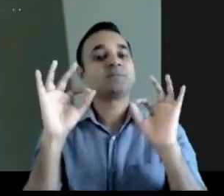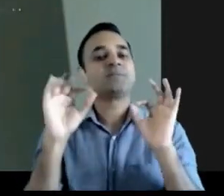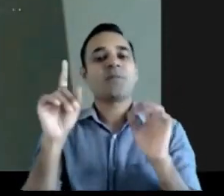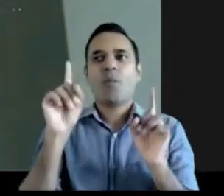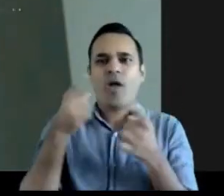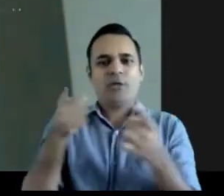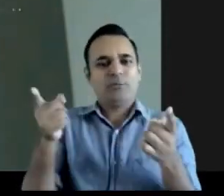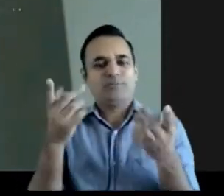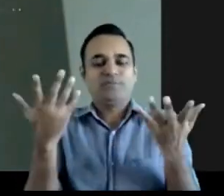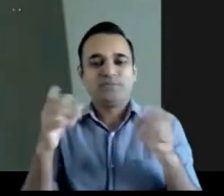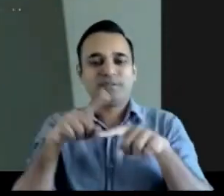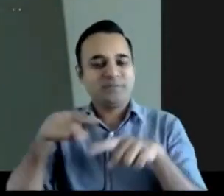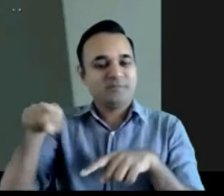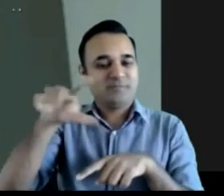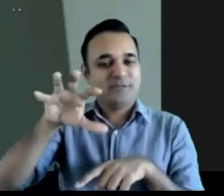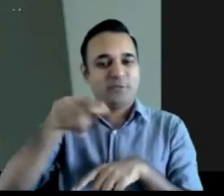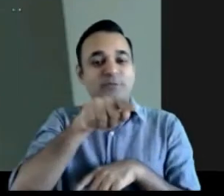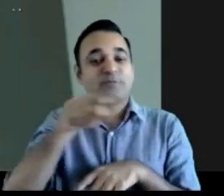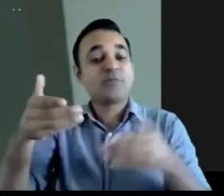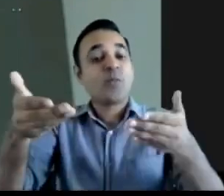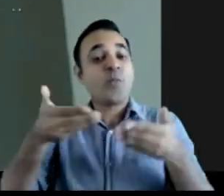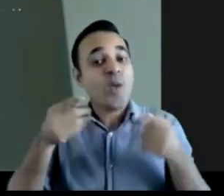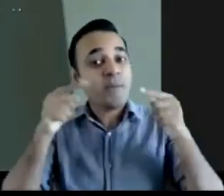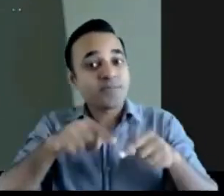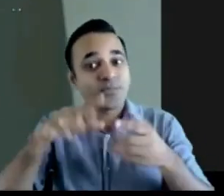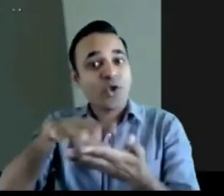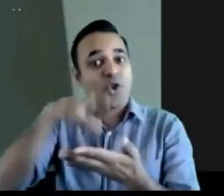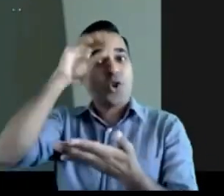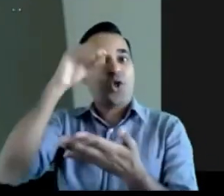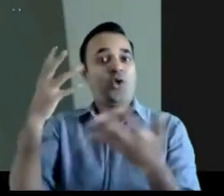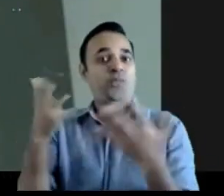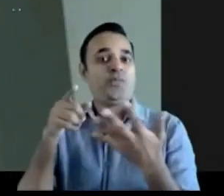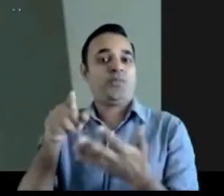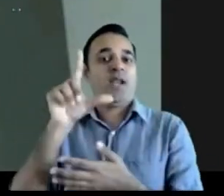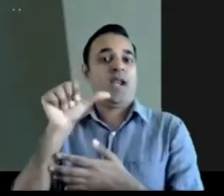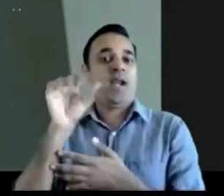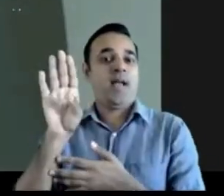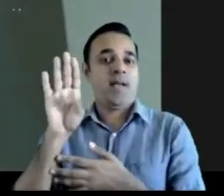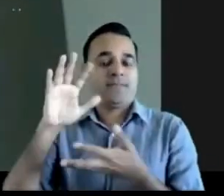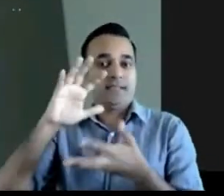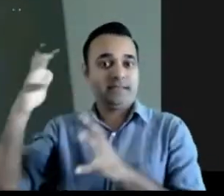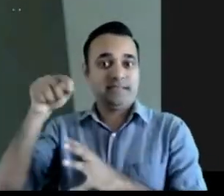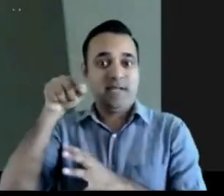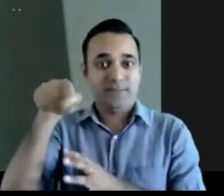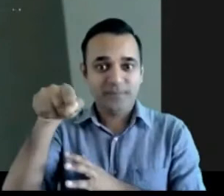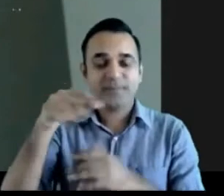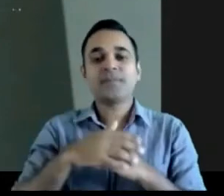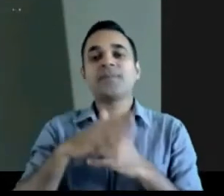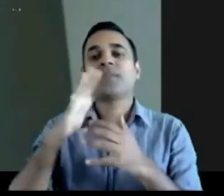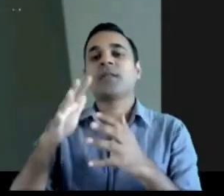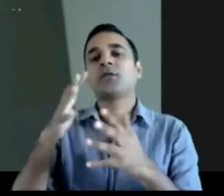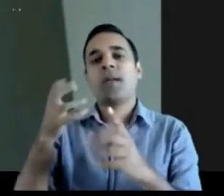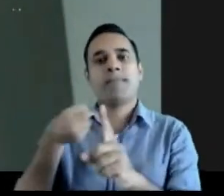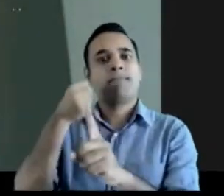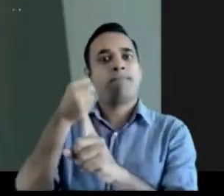regional platform disaster risk reduction um i think it's a very interesting topic disaster impact